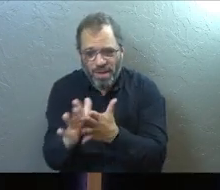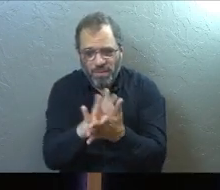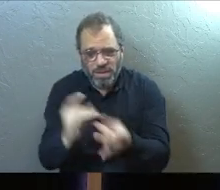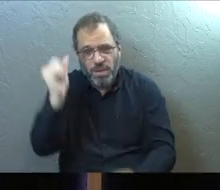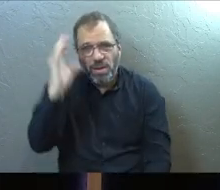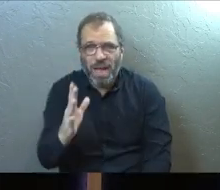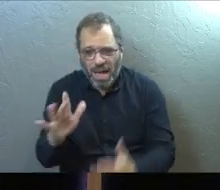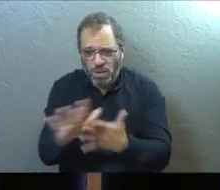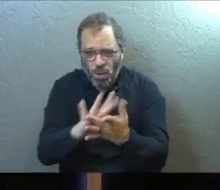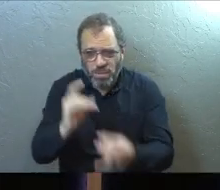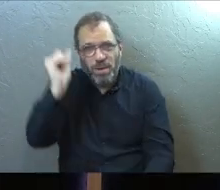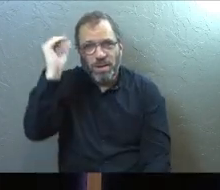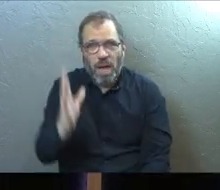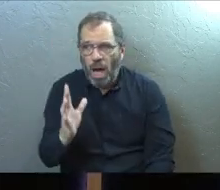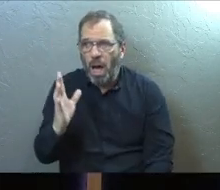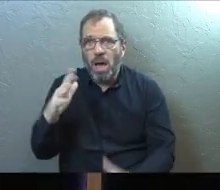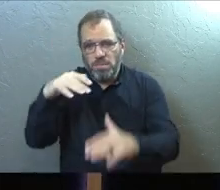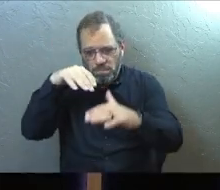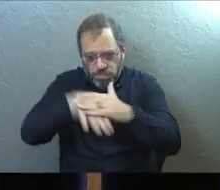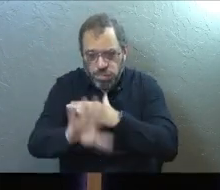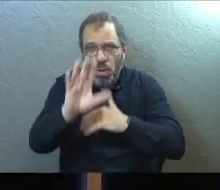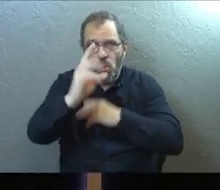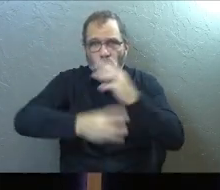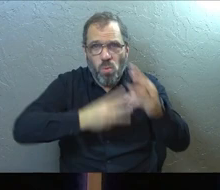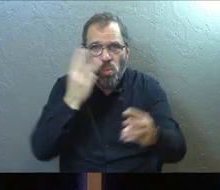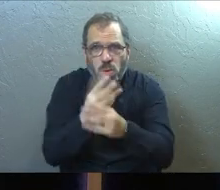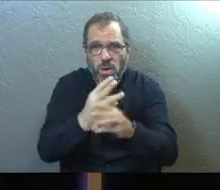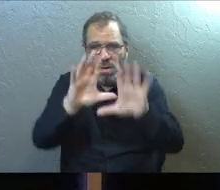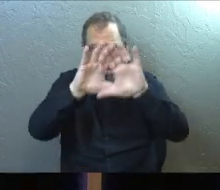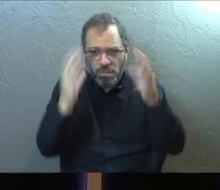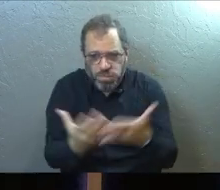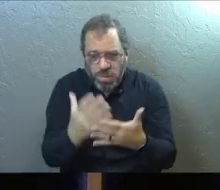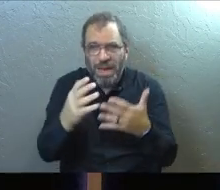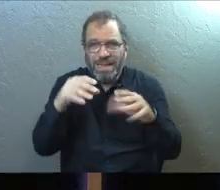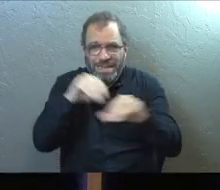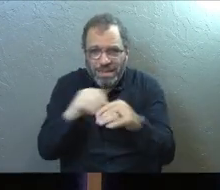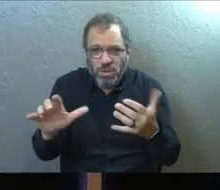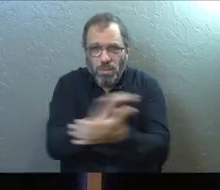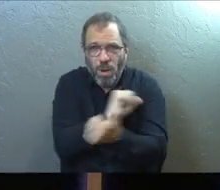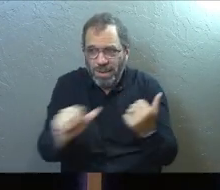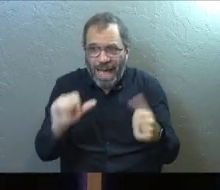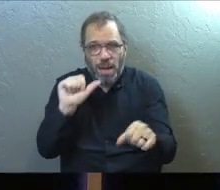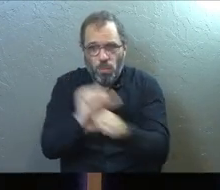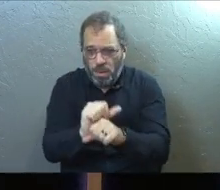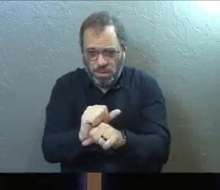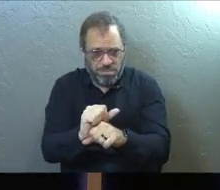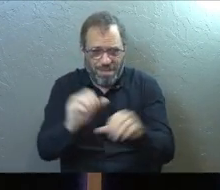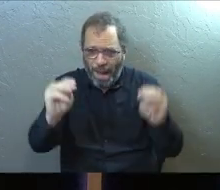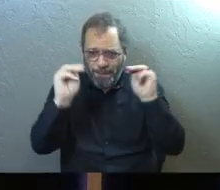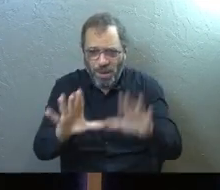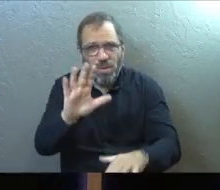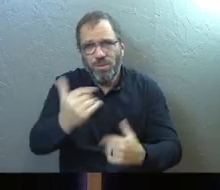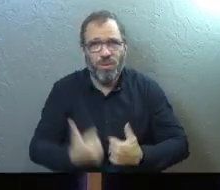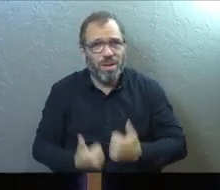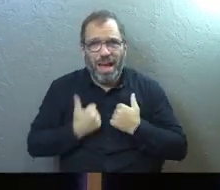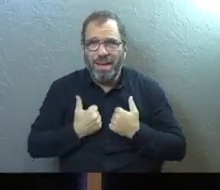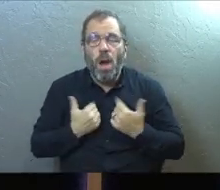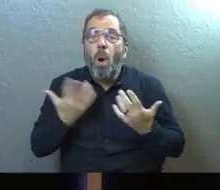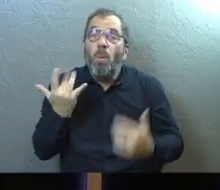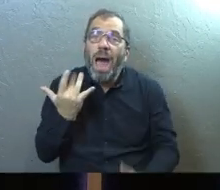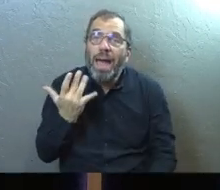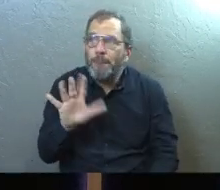spirit of God, the Holy spirit of God to come into your world and into your brokenness and actually work a powerful miracle in your life.